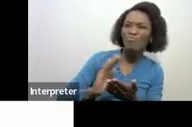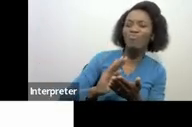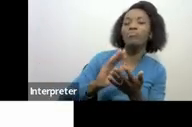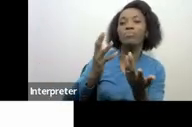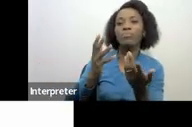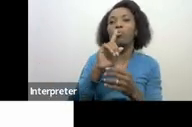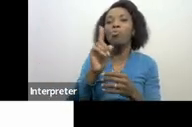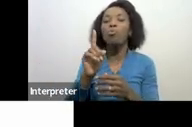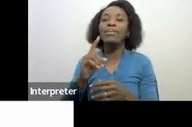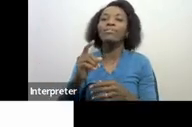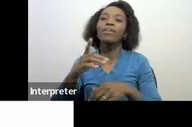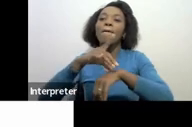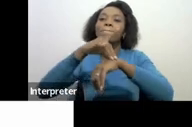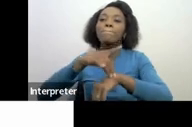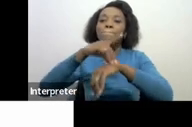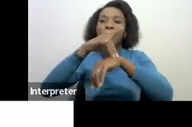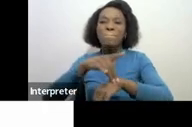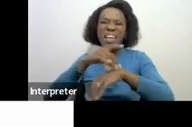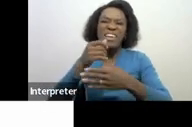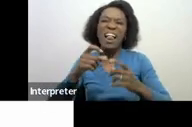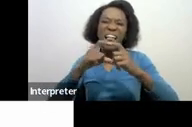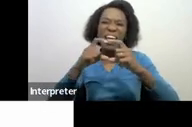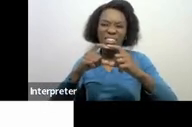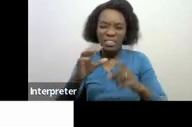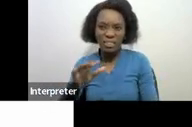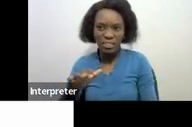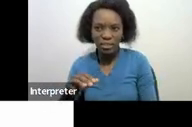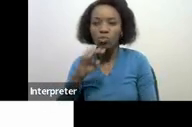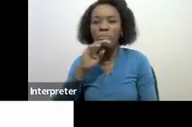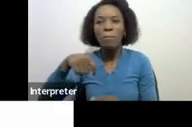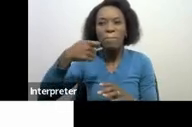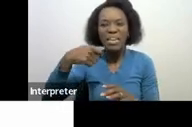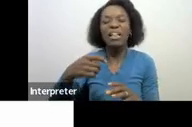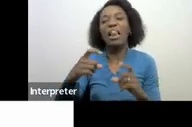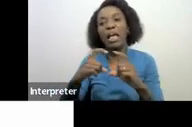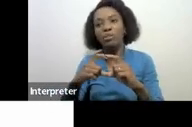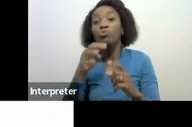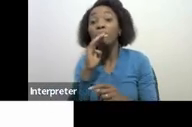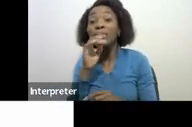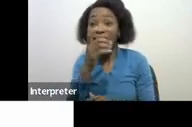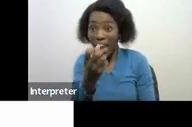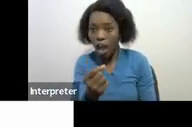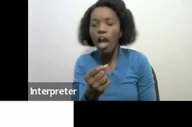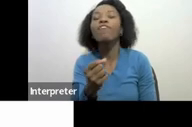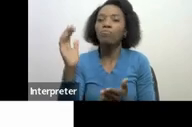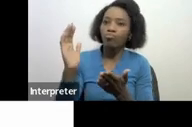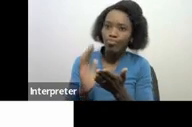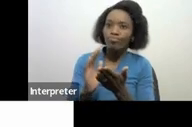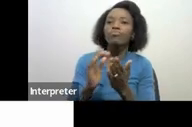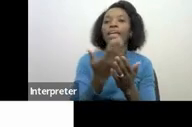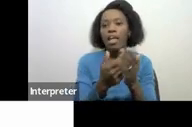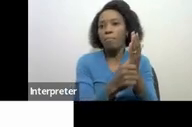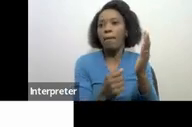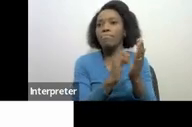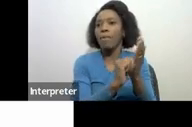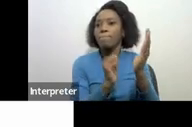aid on the medical aid as well we have medical aid which have to add it on this reduction process and then at the end